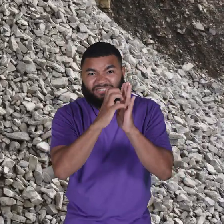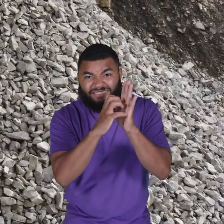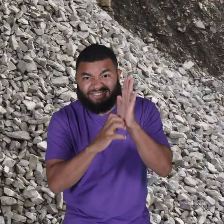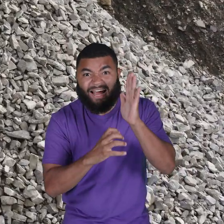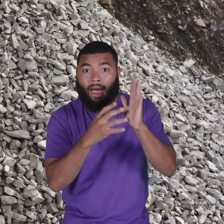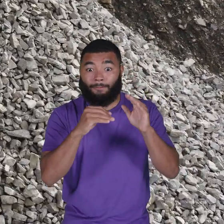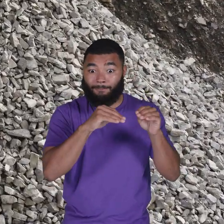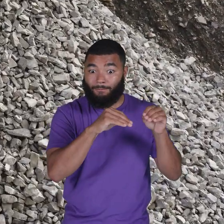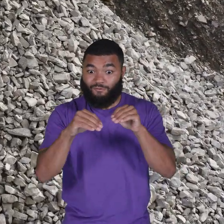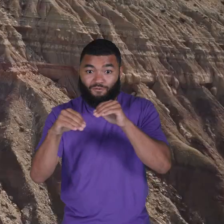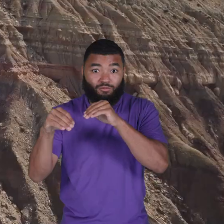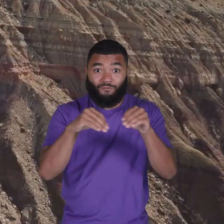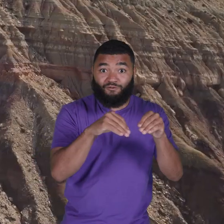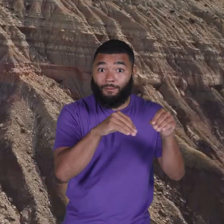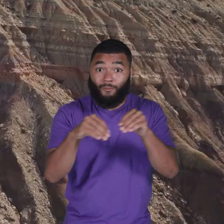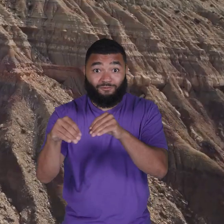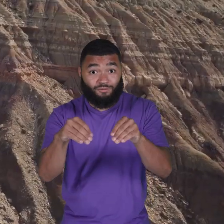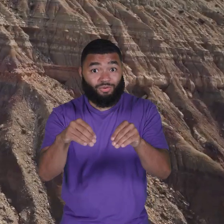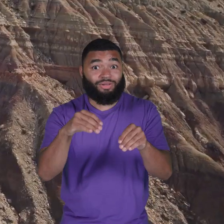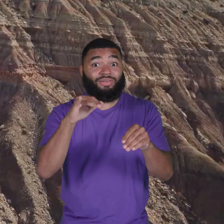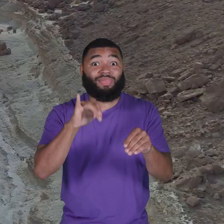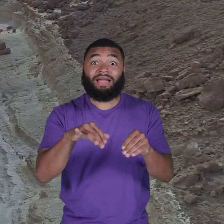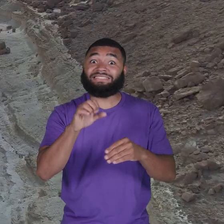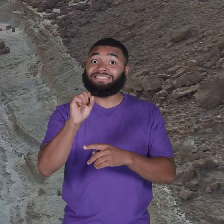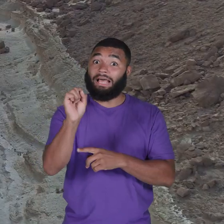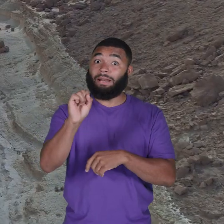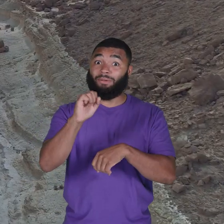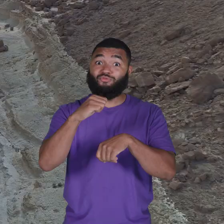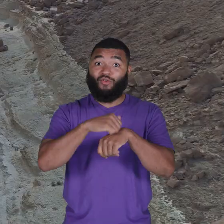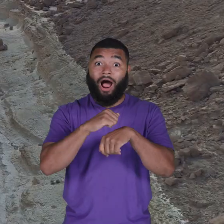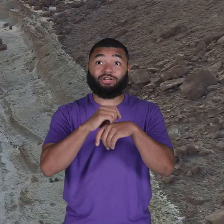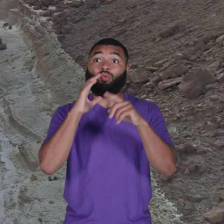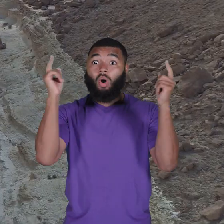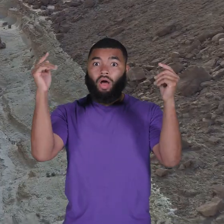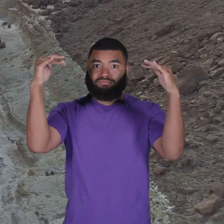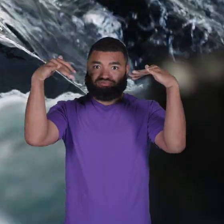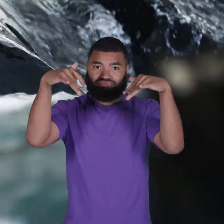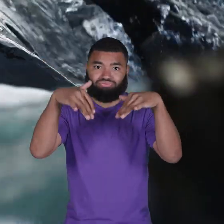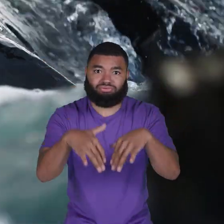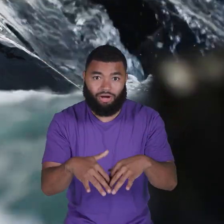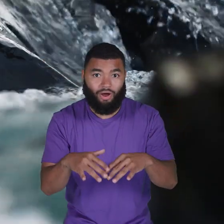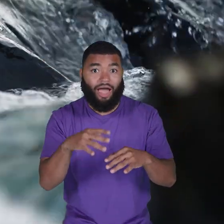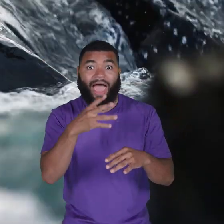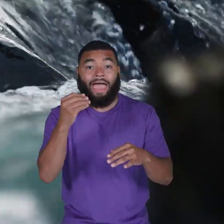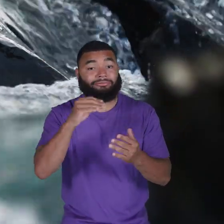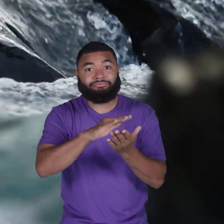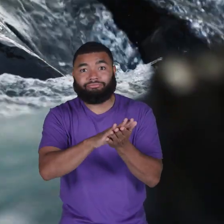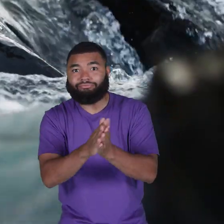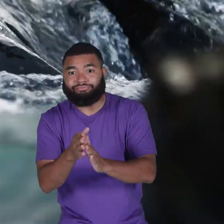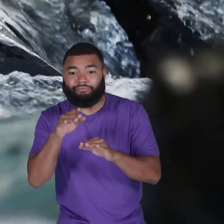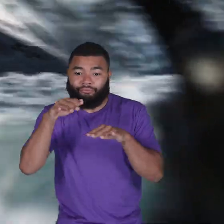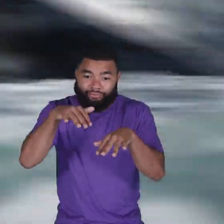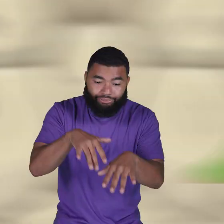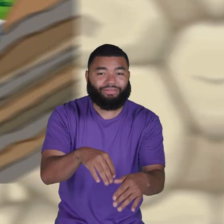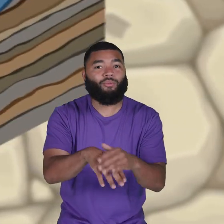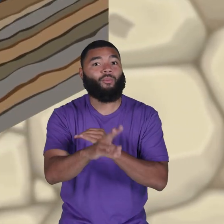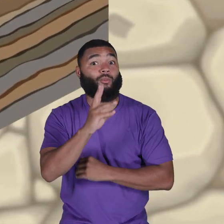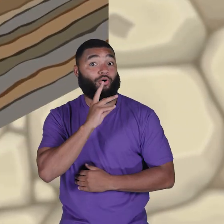of rock on the Earth's surface carry sediments of rocks to low-lying places and bodies of water.